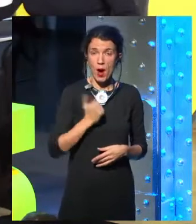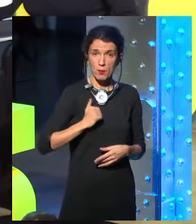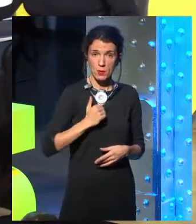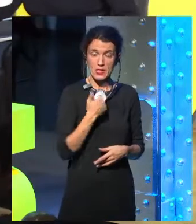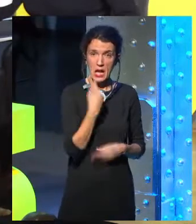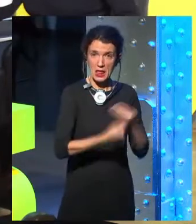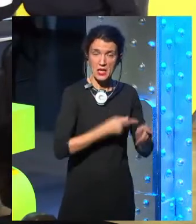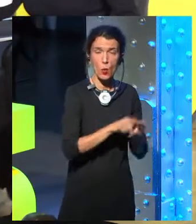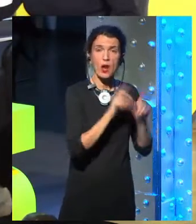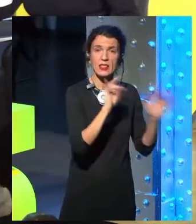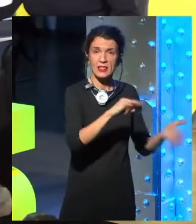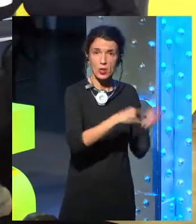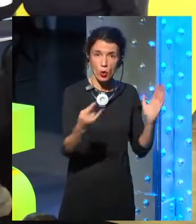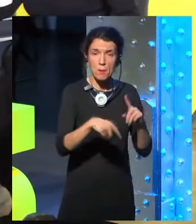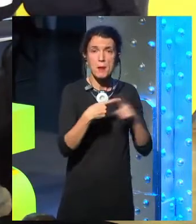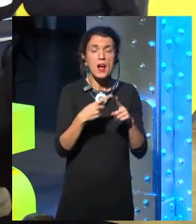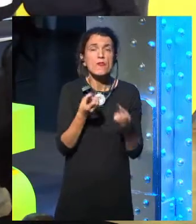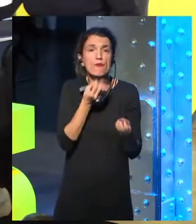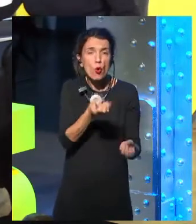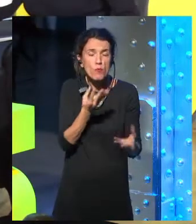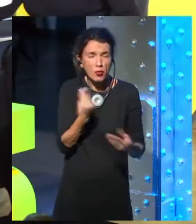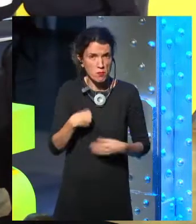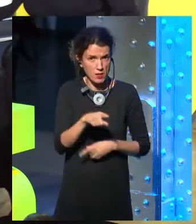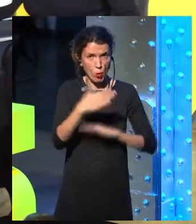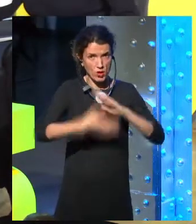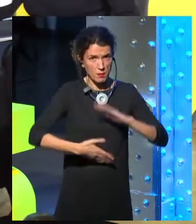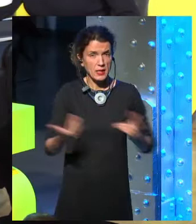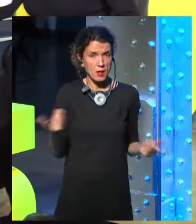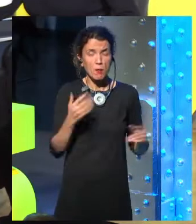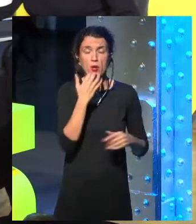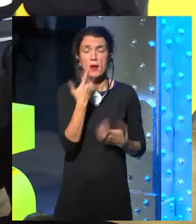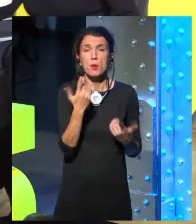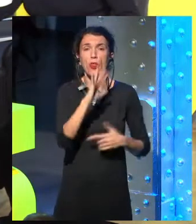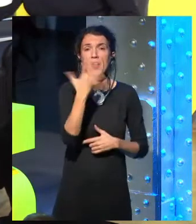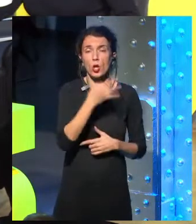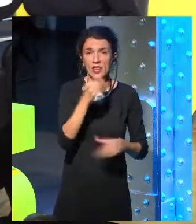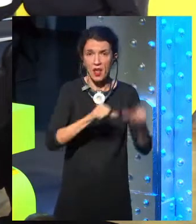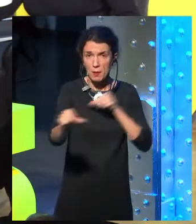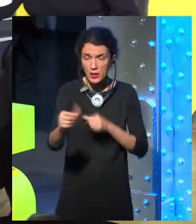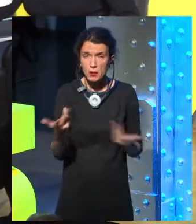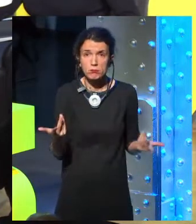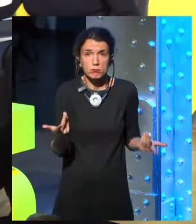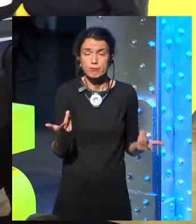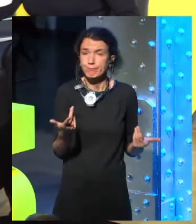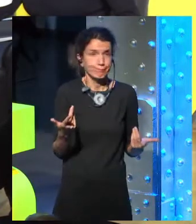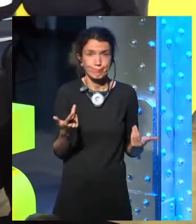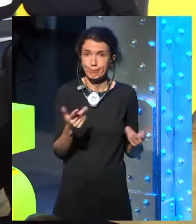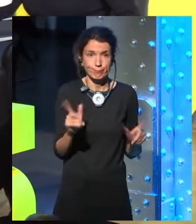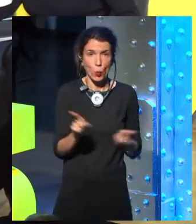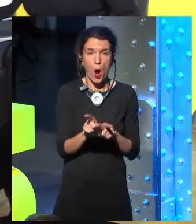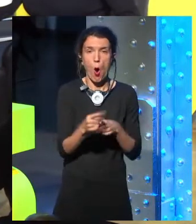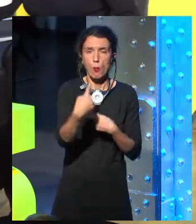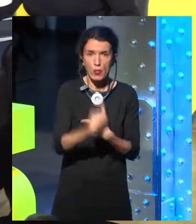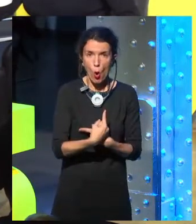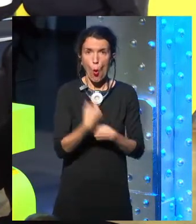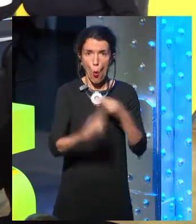text messages. So if we have less time and space with this technology, we have more of a balance. We might use it a little bit better,